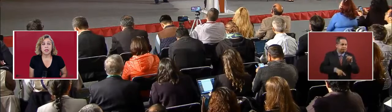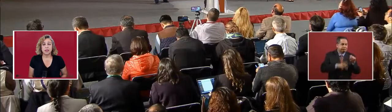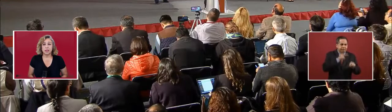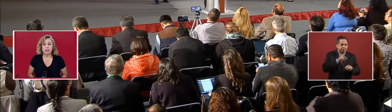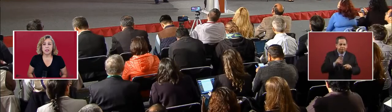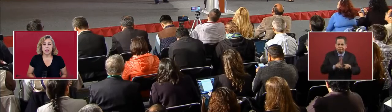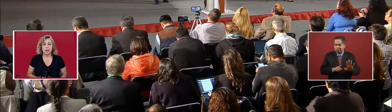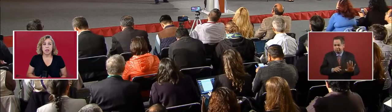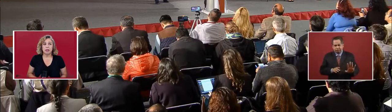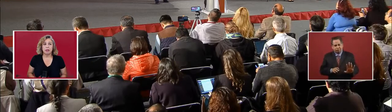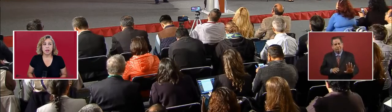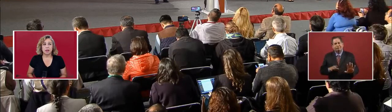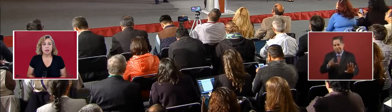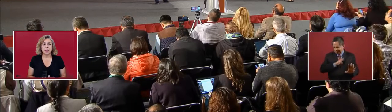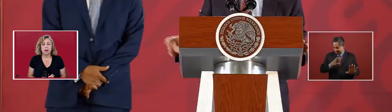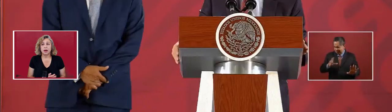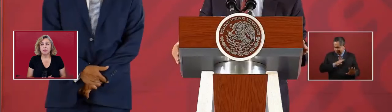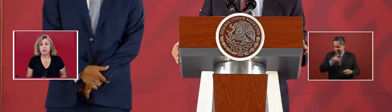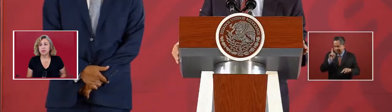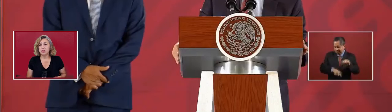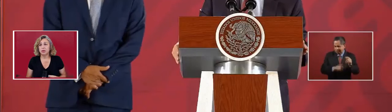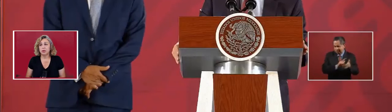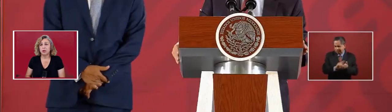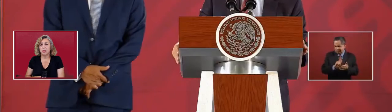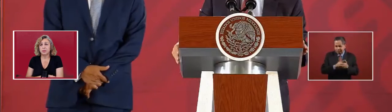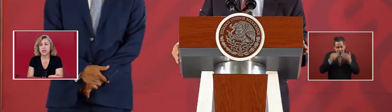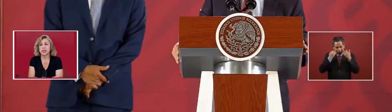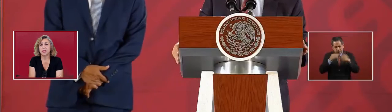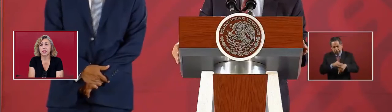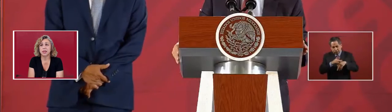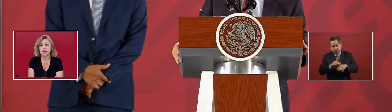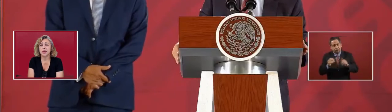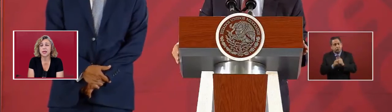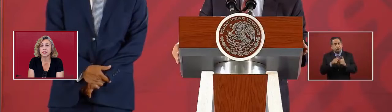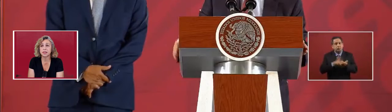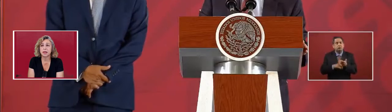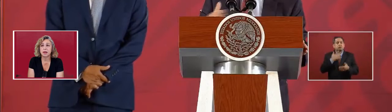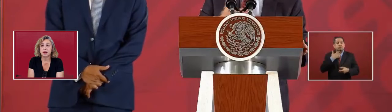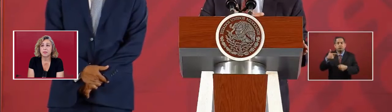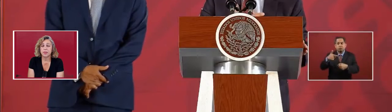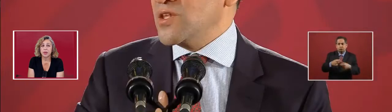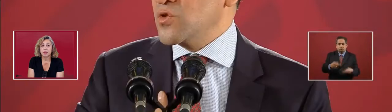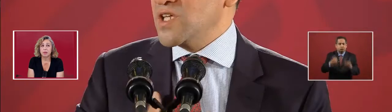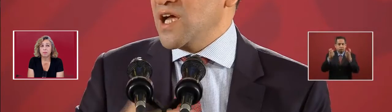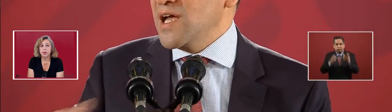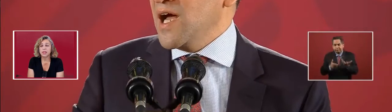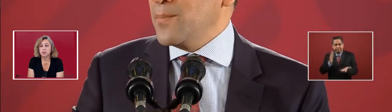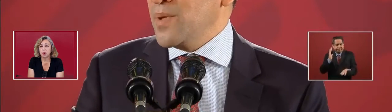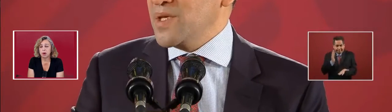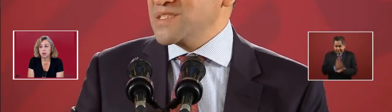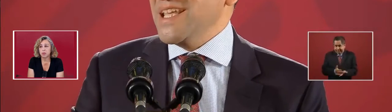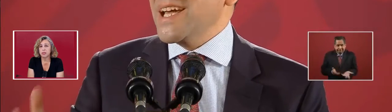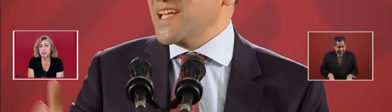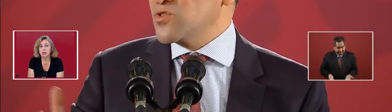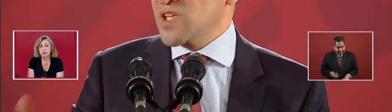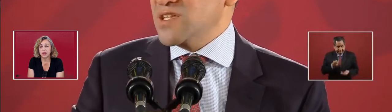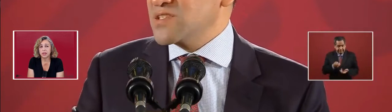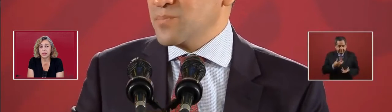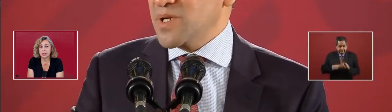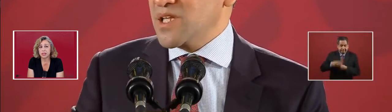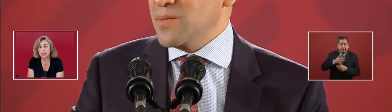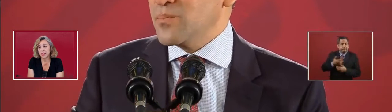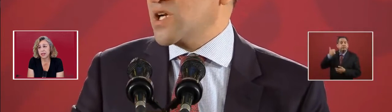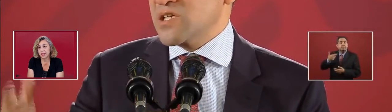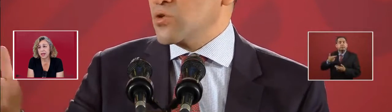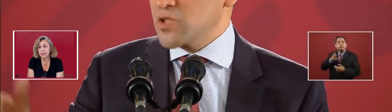He says that there's no, has ended, yes. The biggest part was that they're